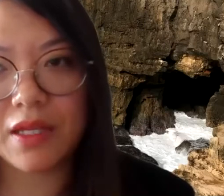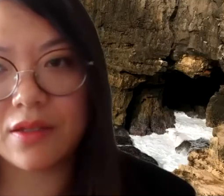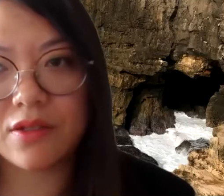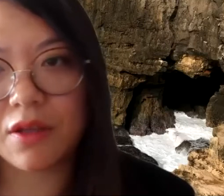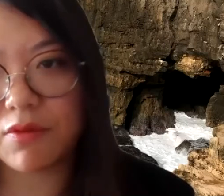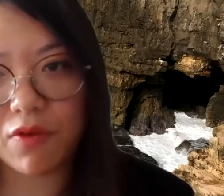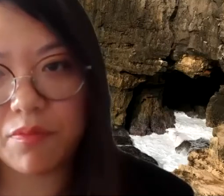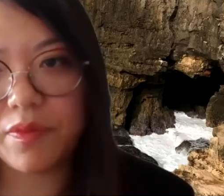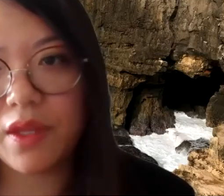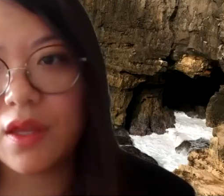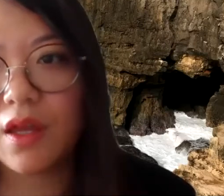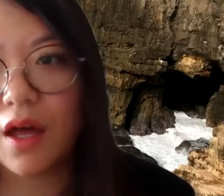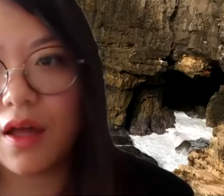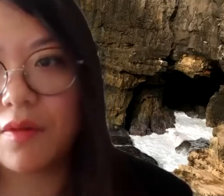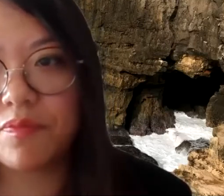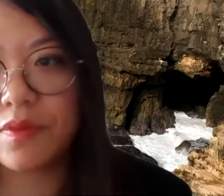help in document form.